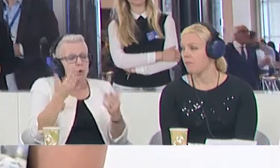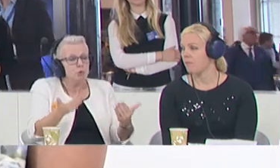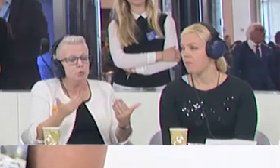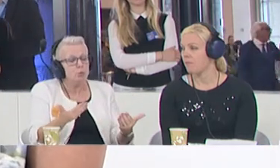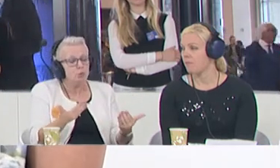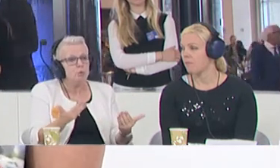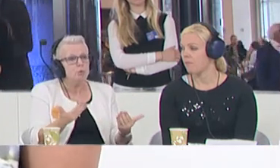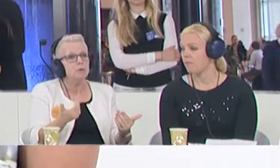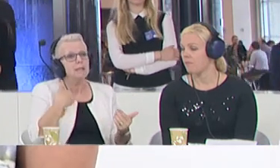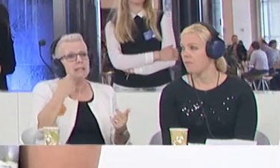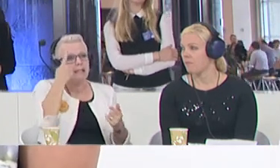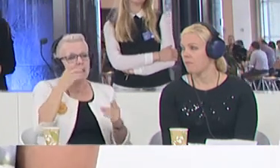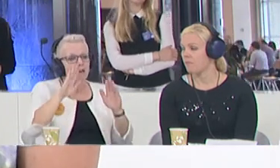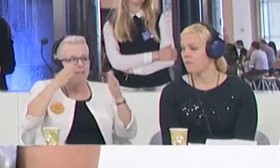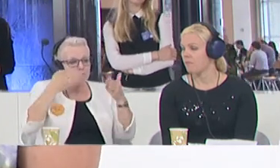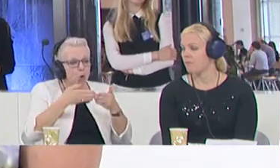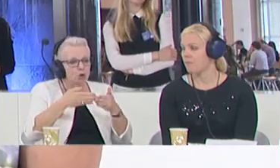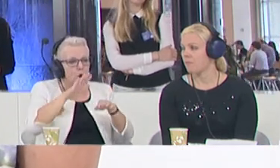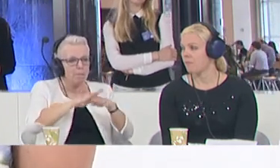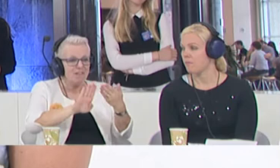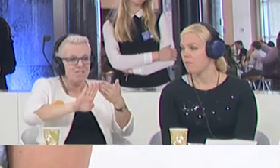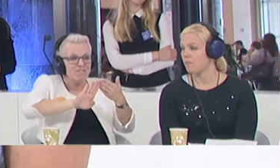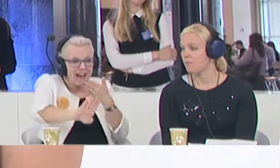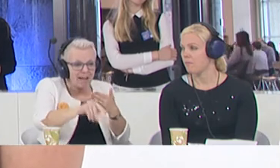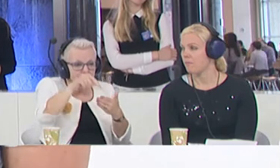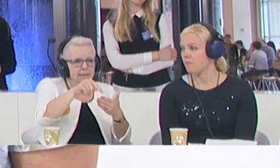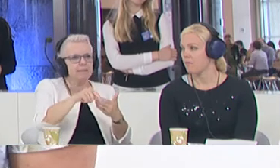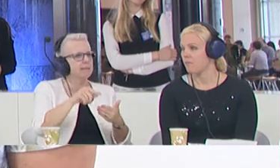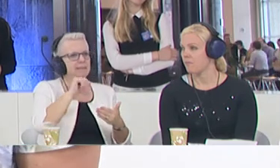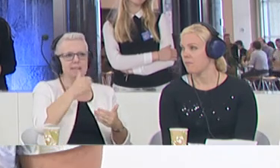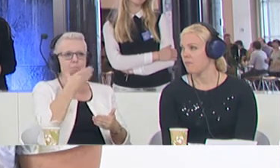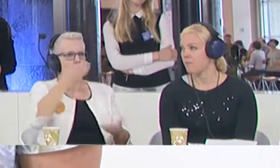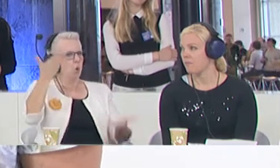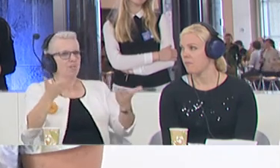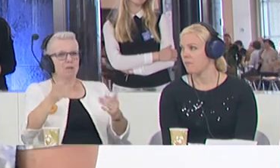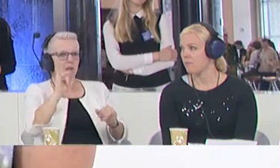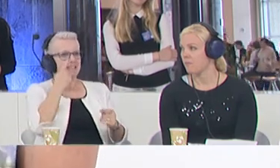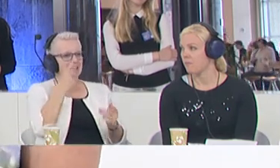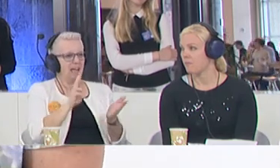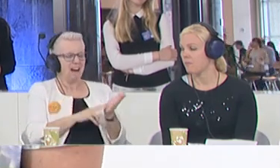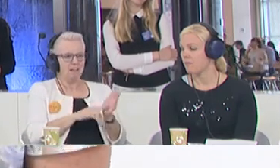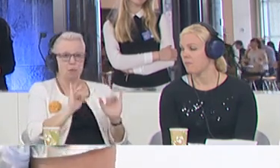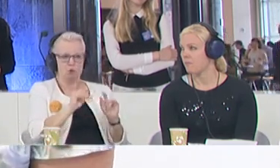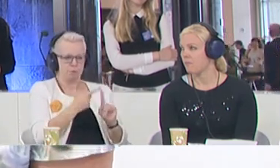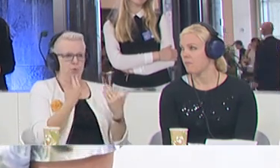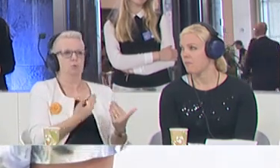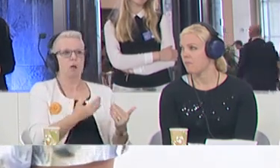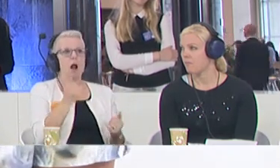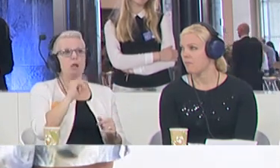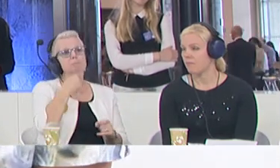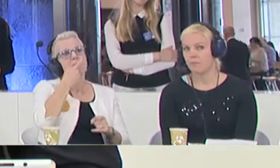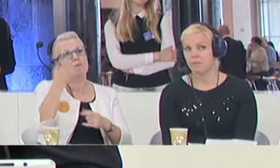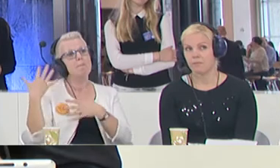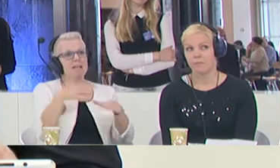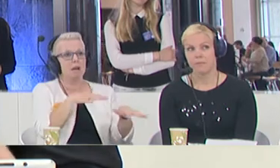I think the focus on the security is absolutely not balanced with the reality, what is when we discuss the migration issue.